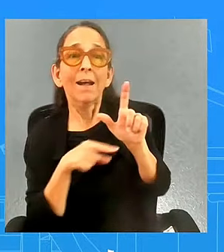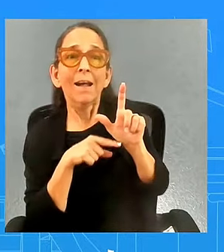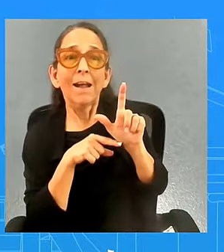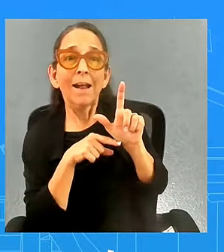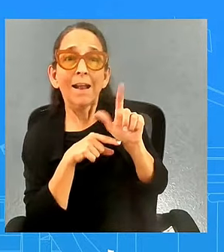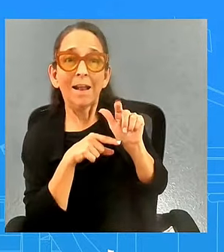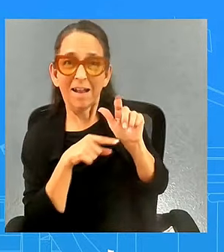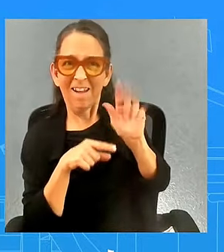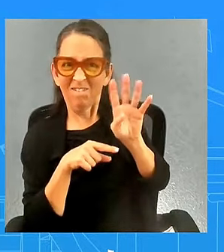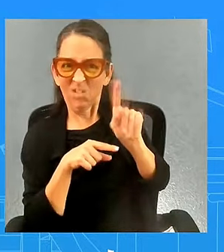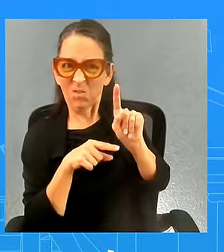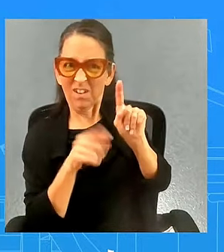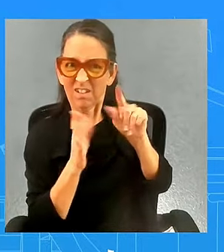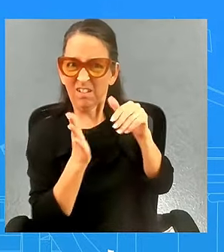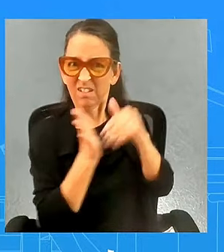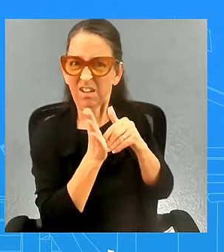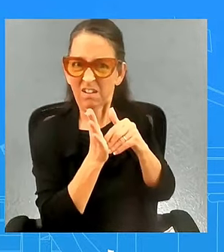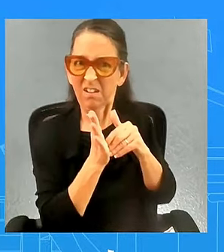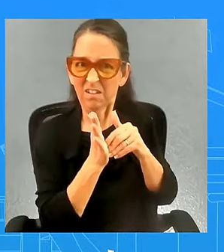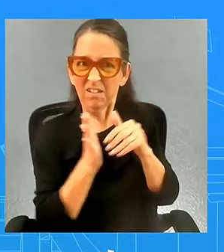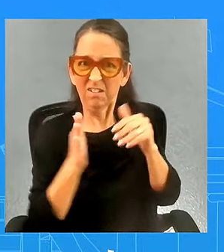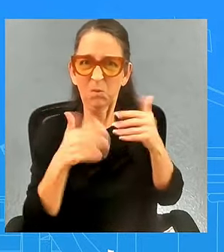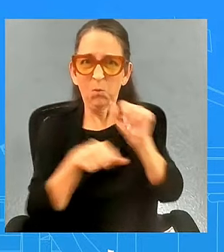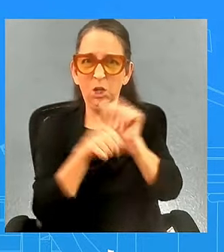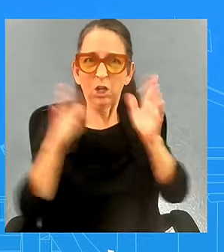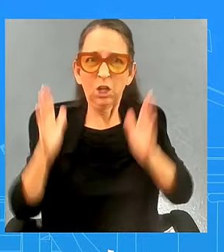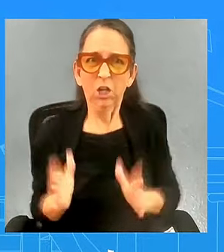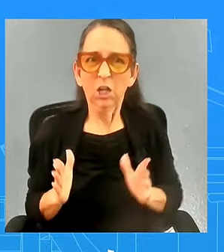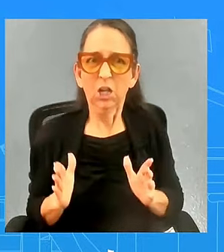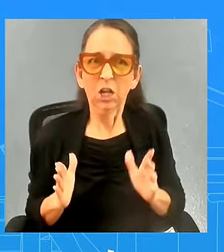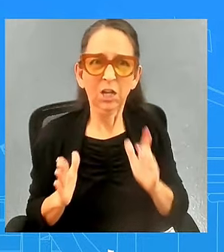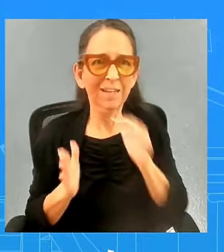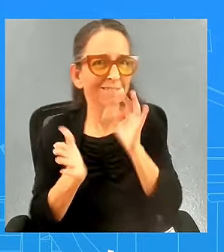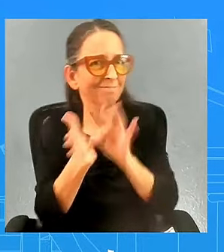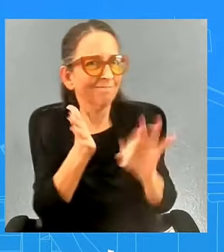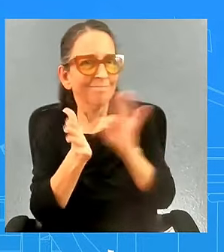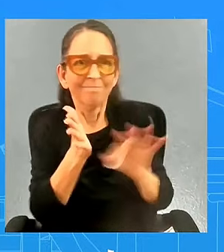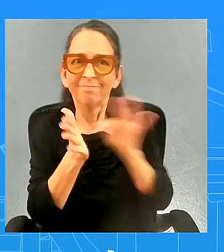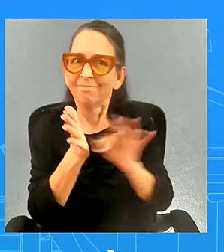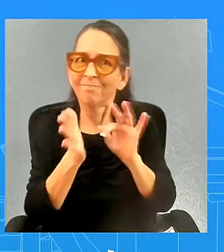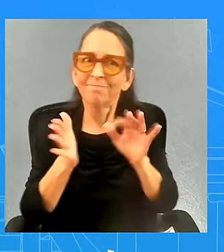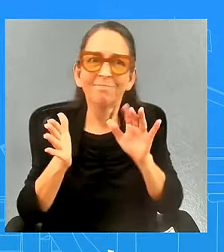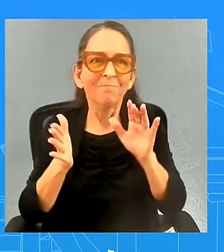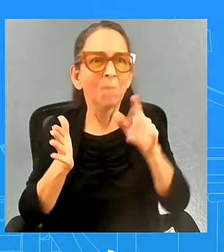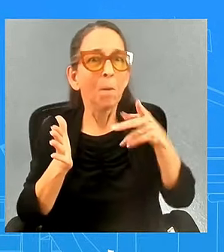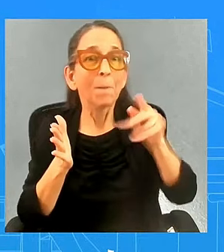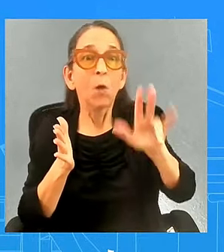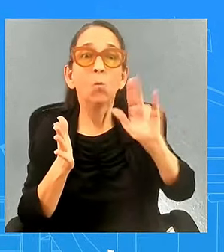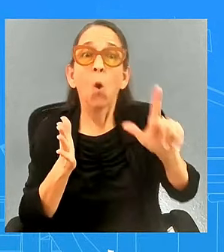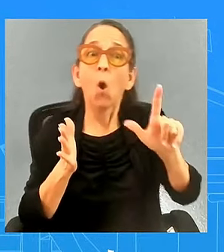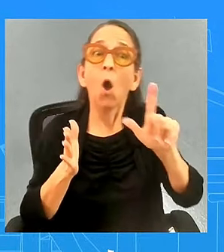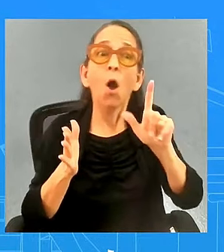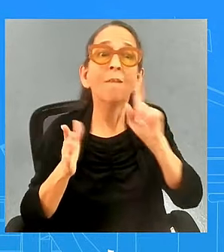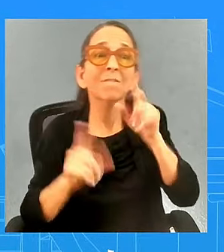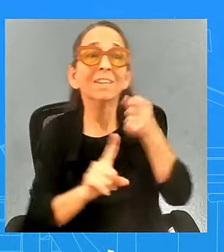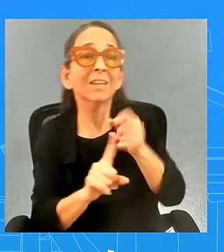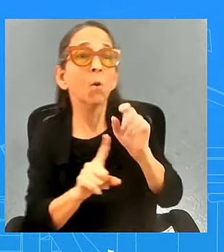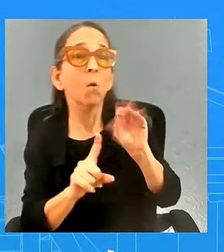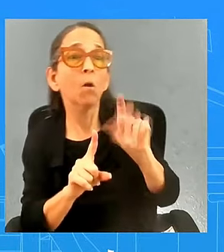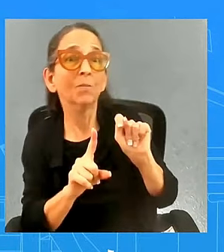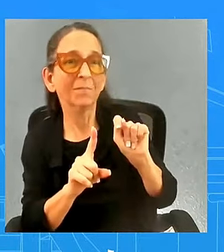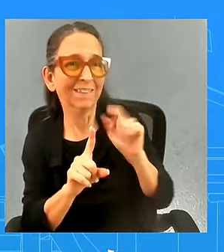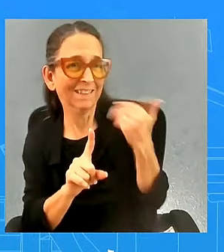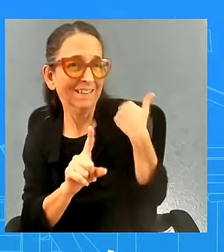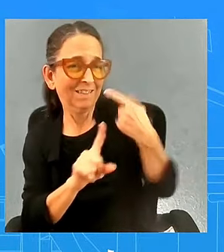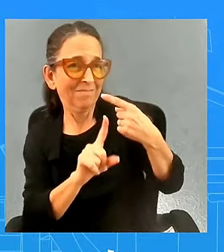workers who will not be counted on payrolls in october who were there in the previous month due to the strikes so they can